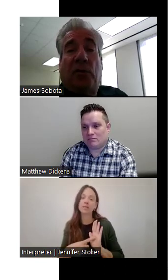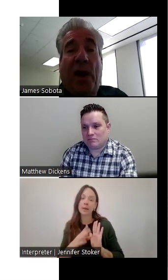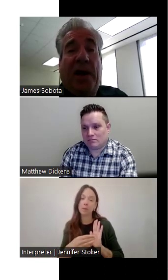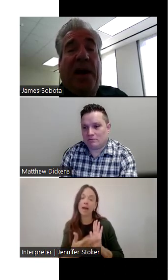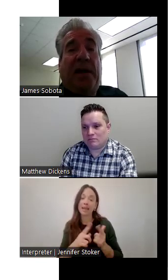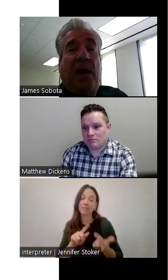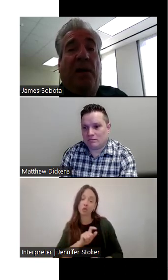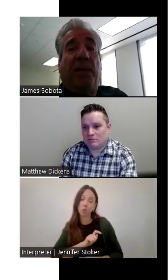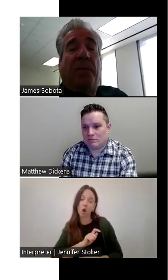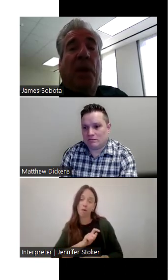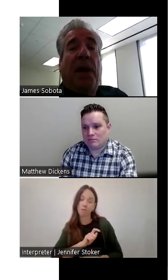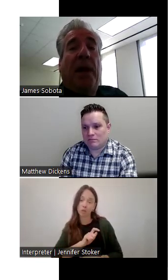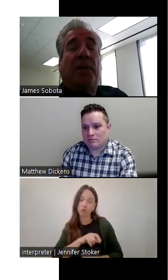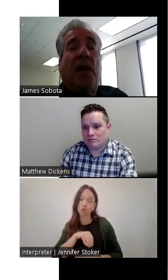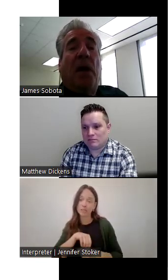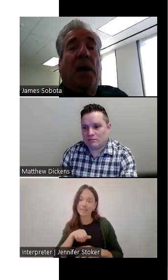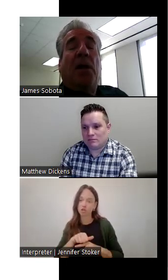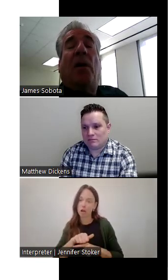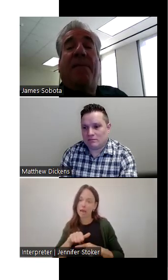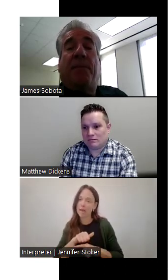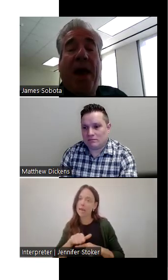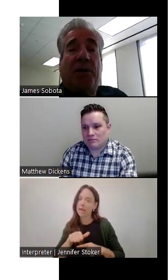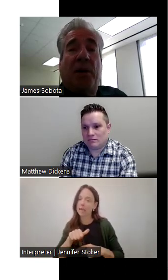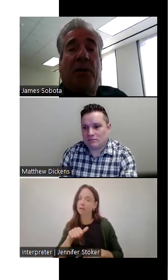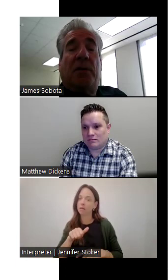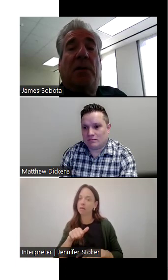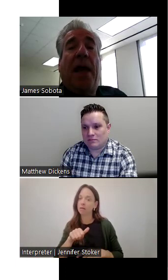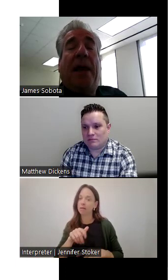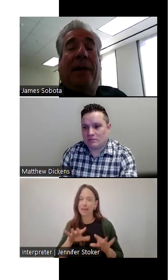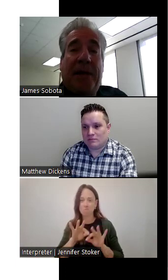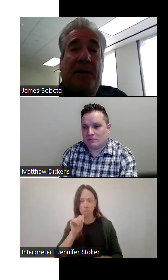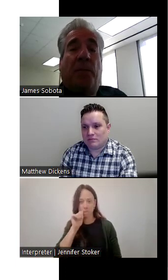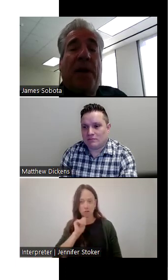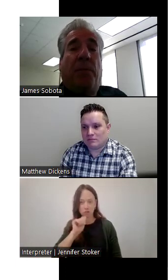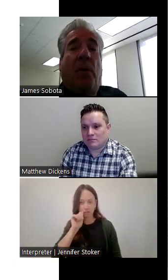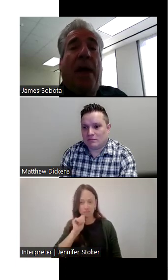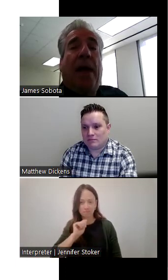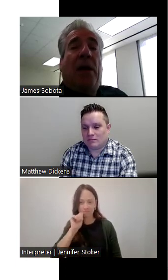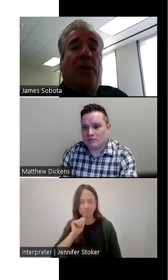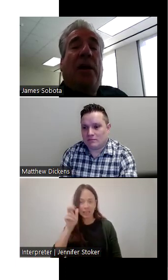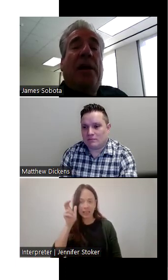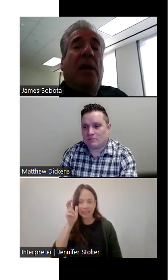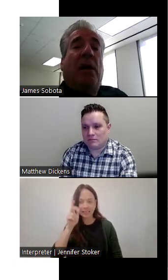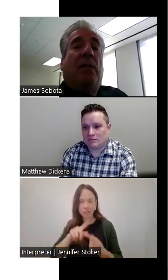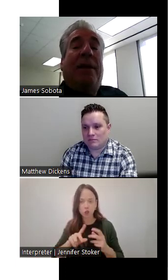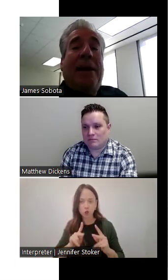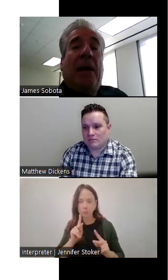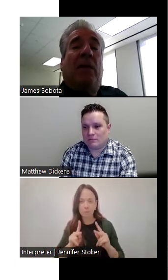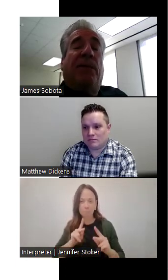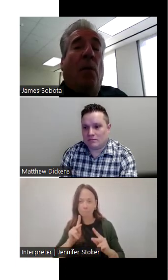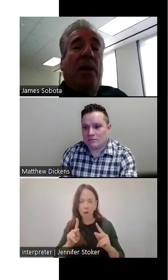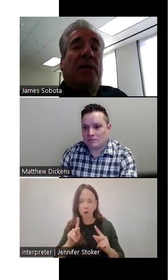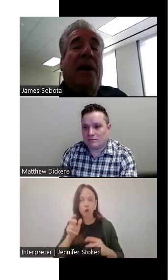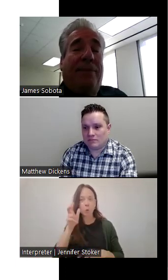and the training that I give is, you know, have patience and listen to people and you can hear the